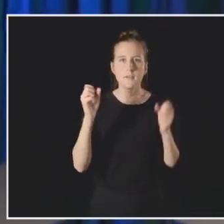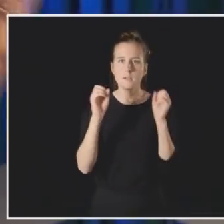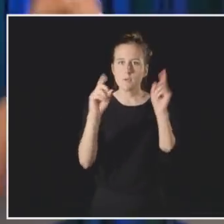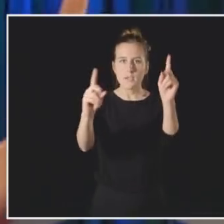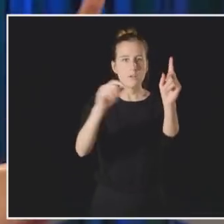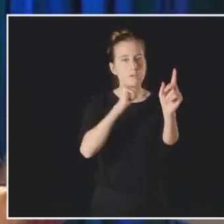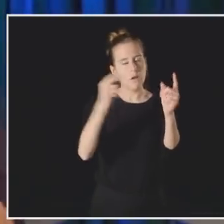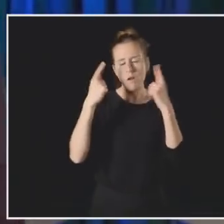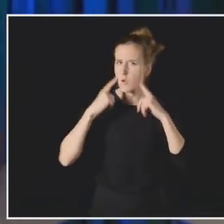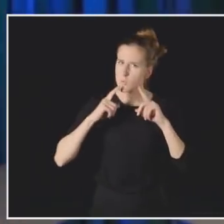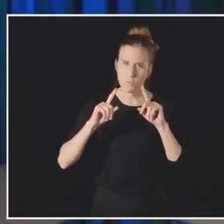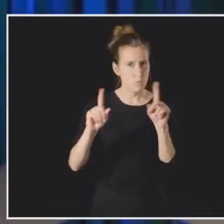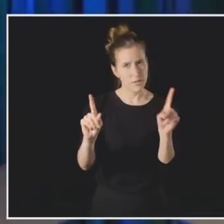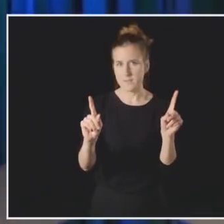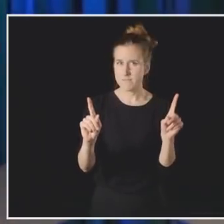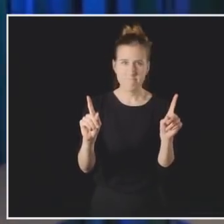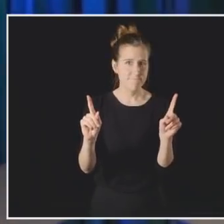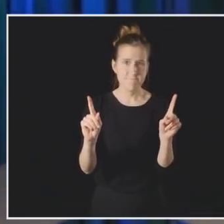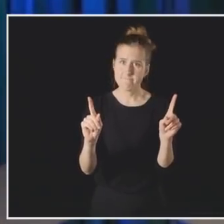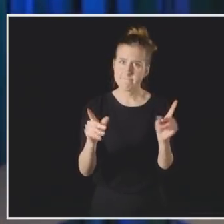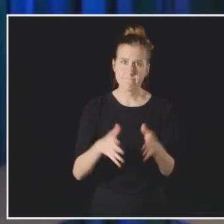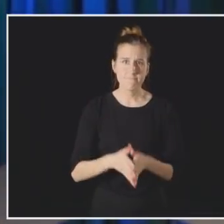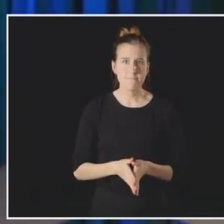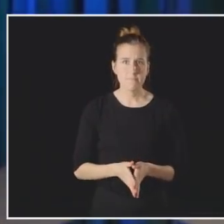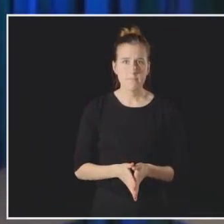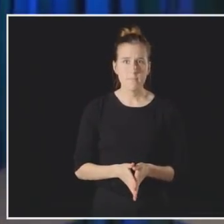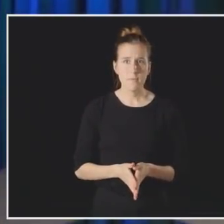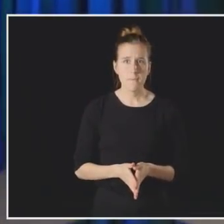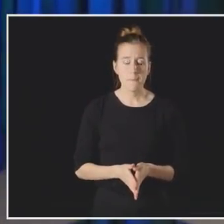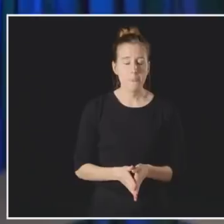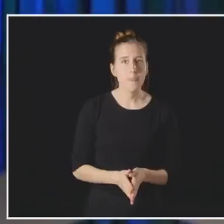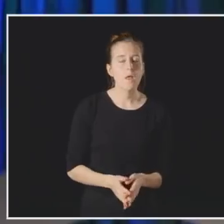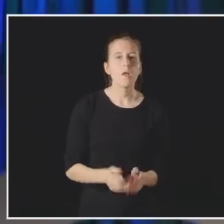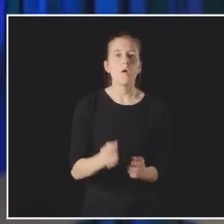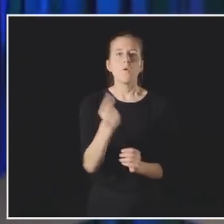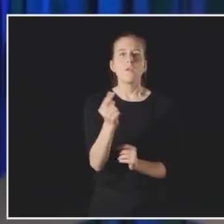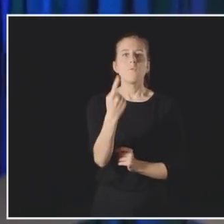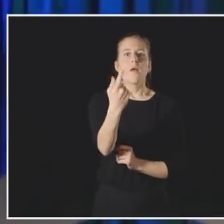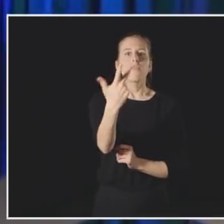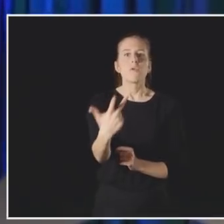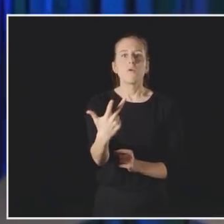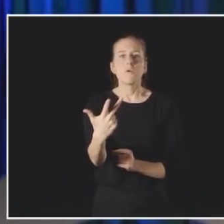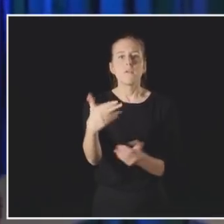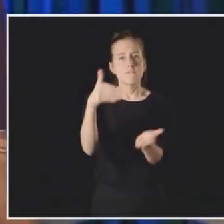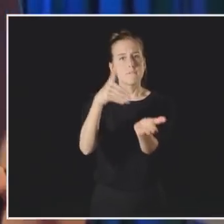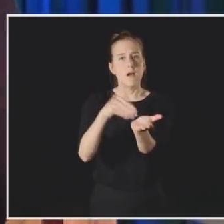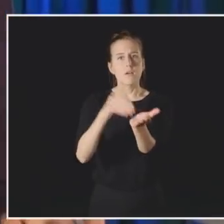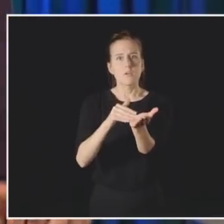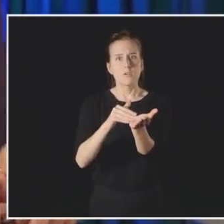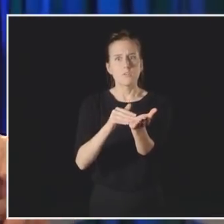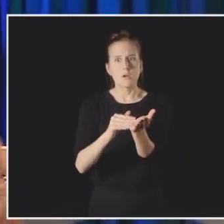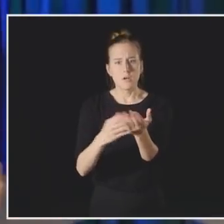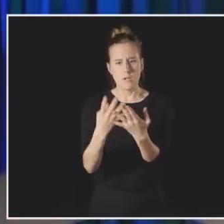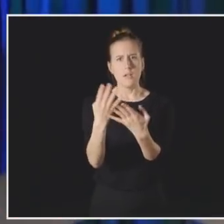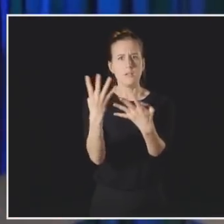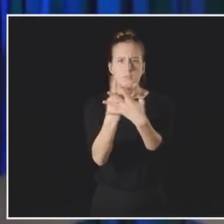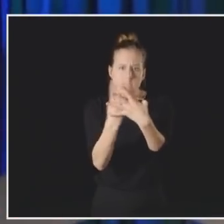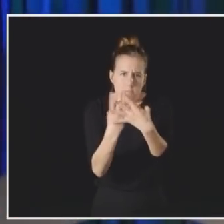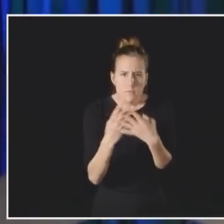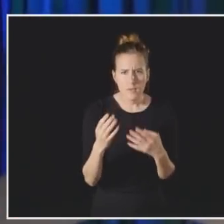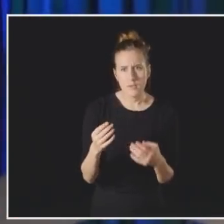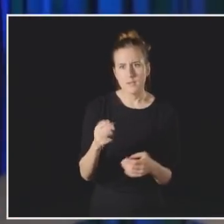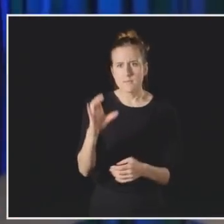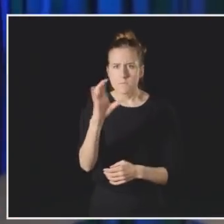our sex education is not working. When only one-third of primary care physicians are